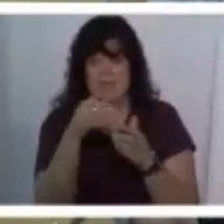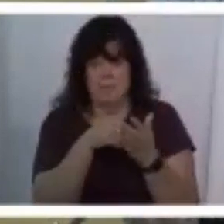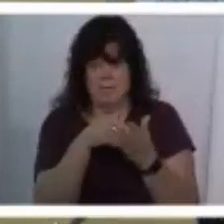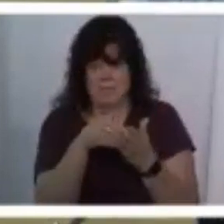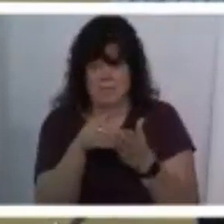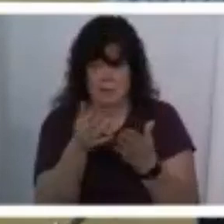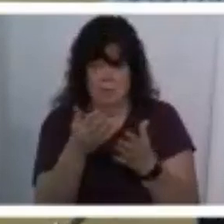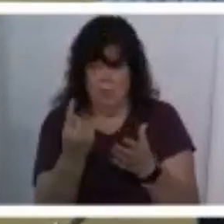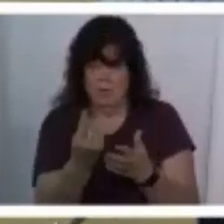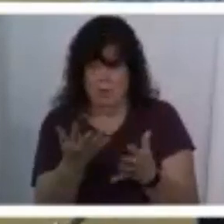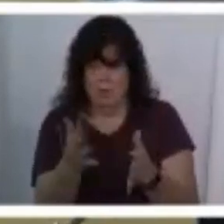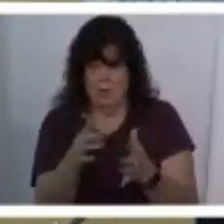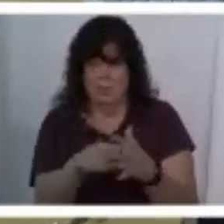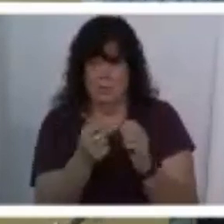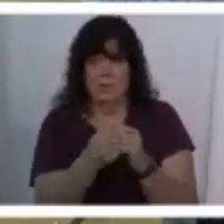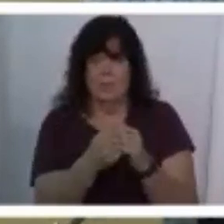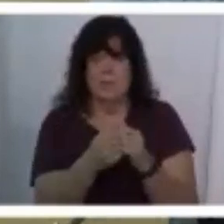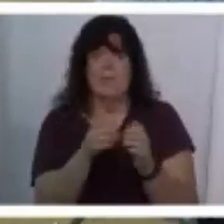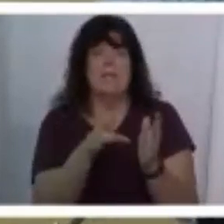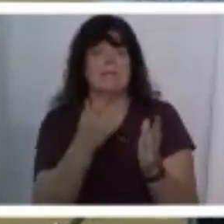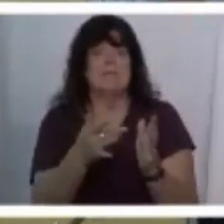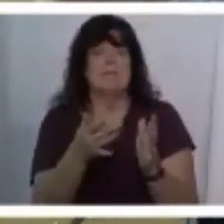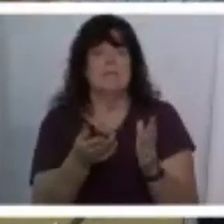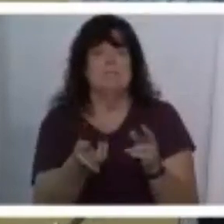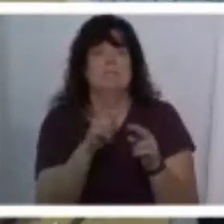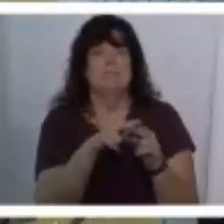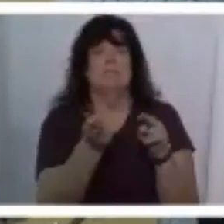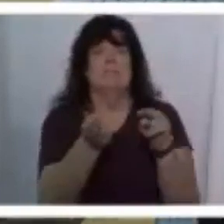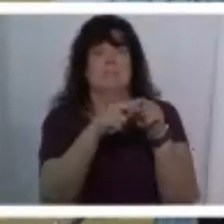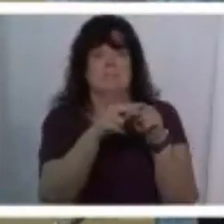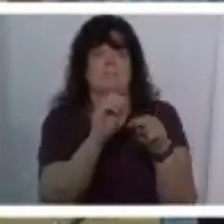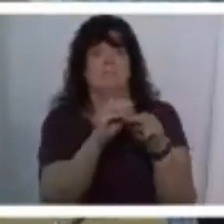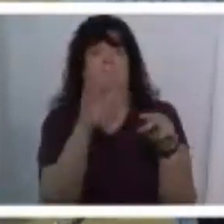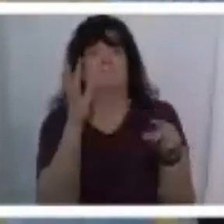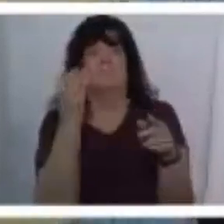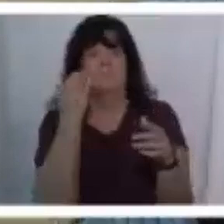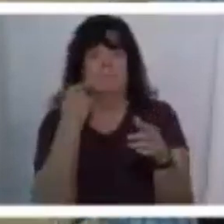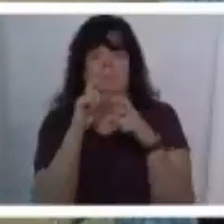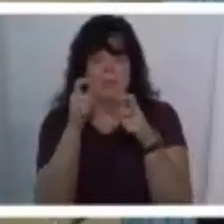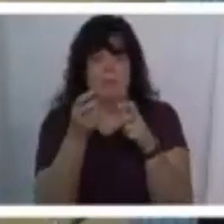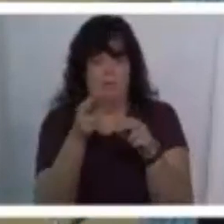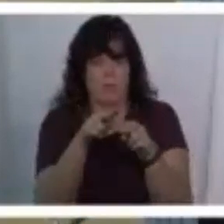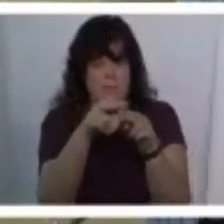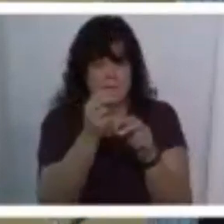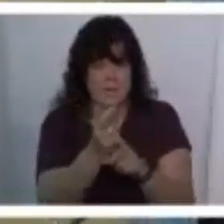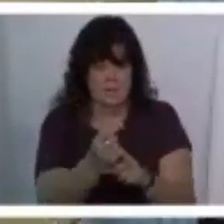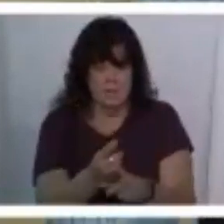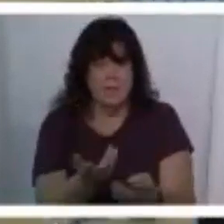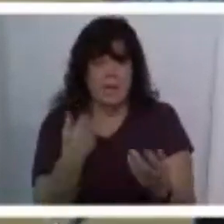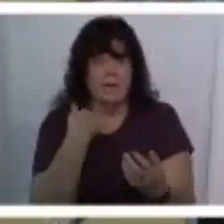expenses had continued to grow we were giving the faculty raises every year